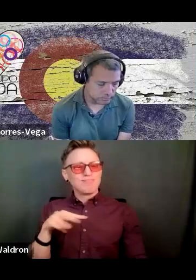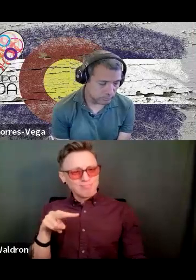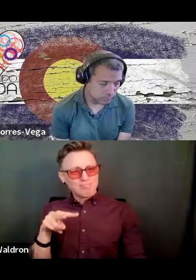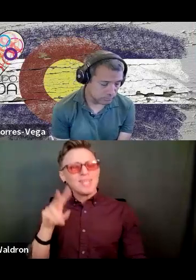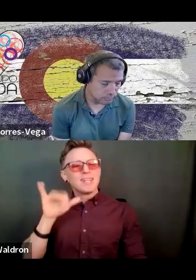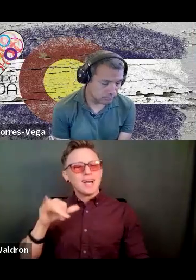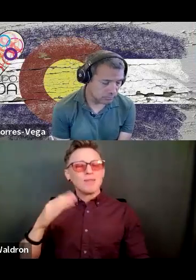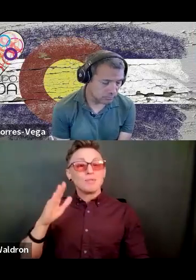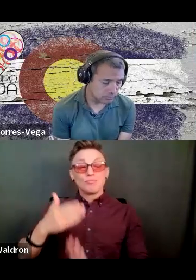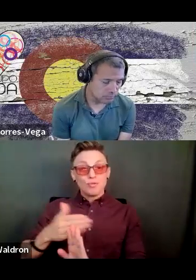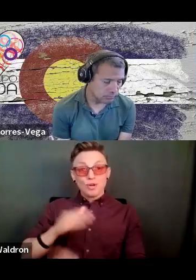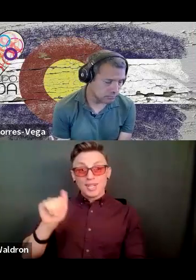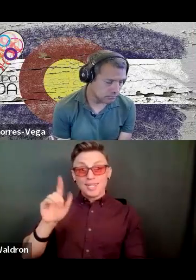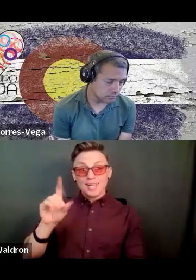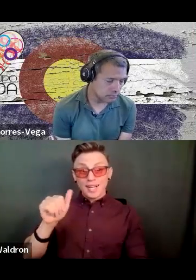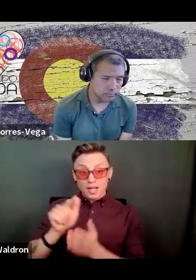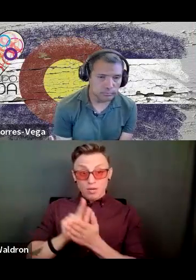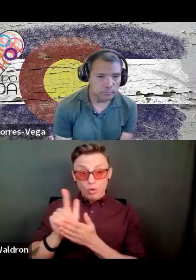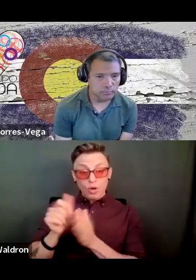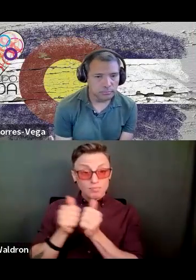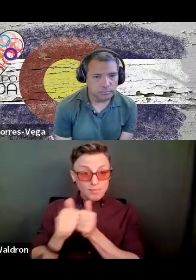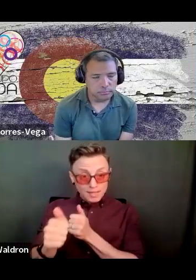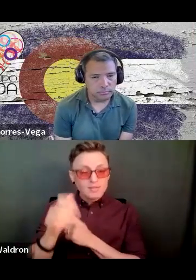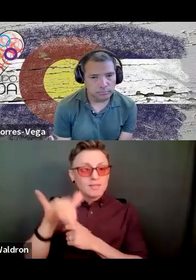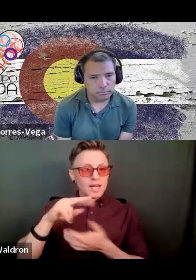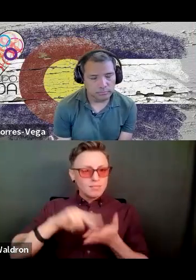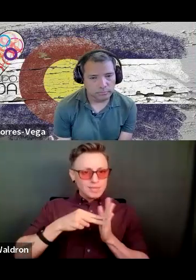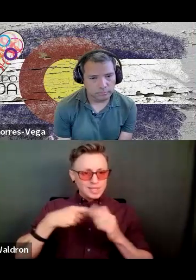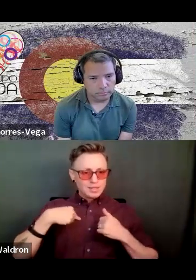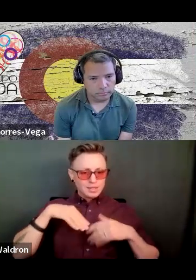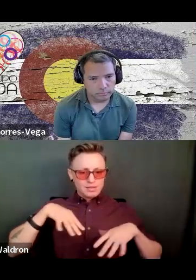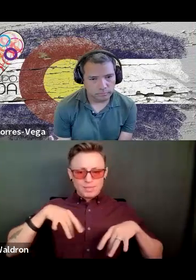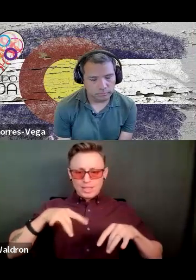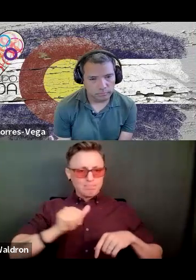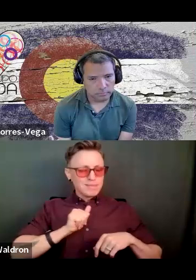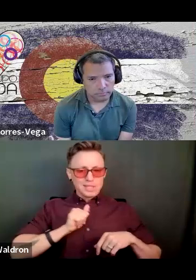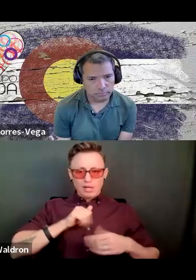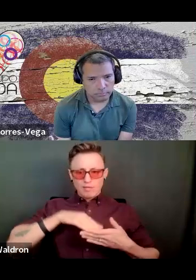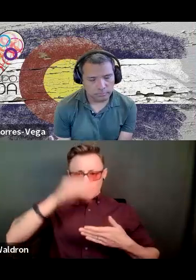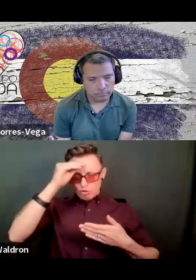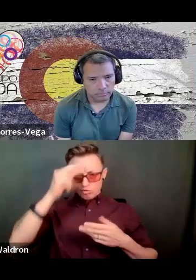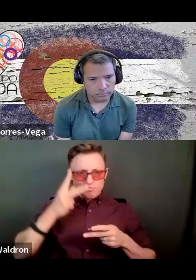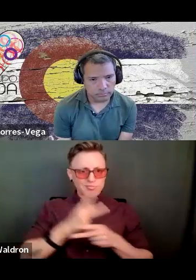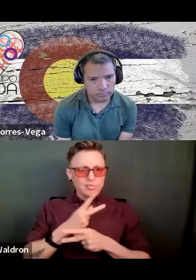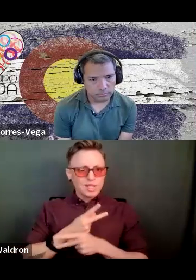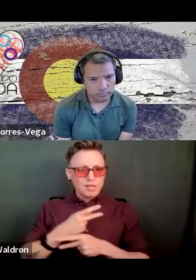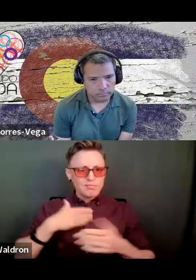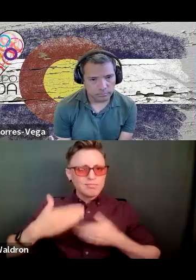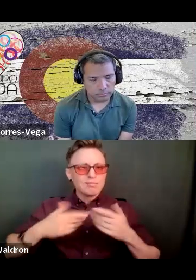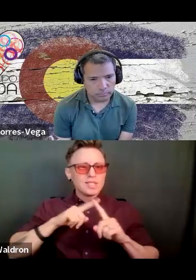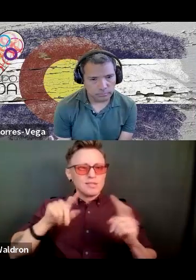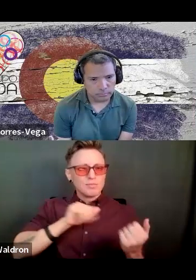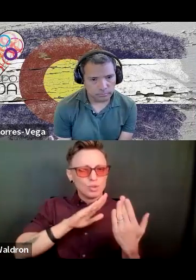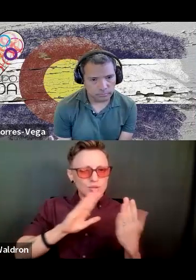was before the ADA. So I had to learn to do things by myself. I had to do things differently.